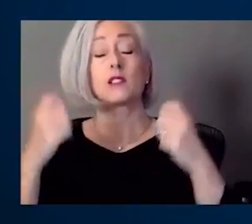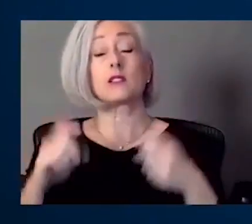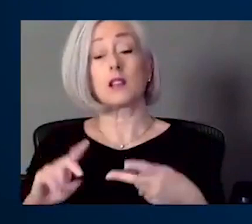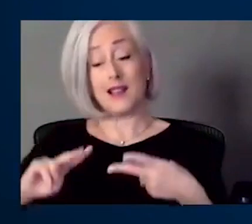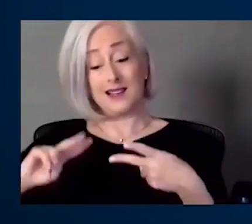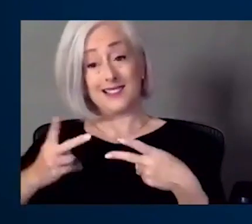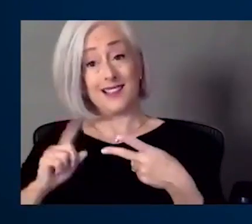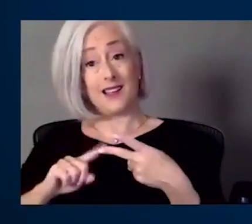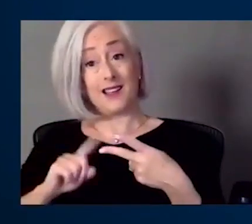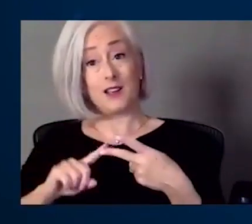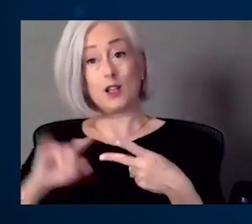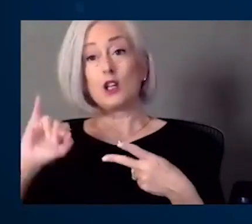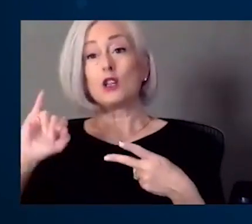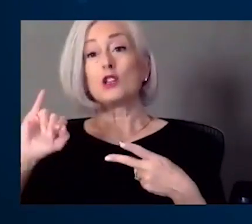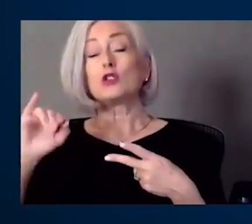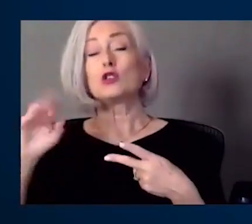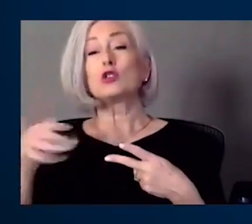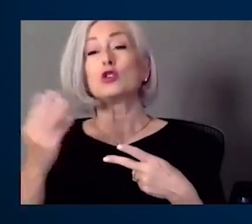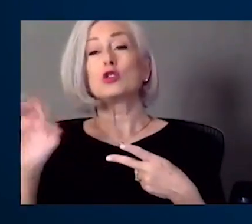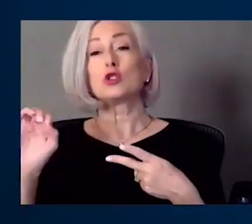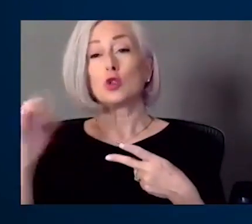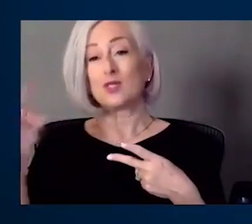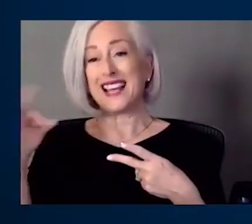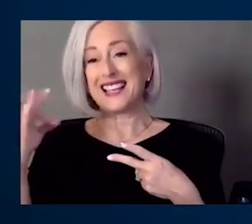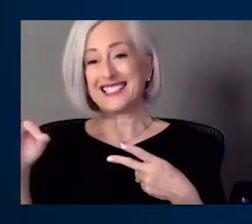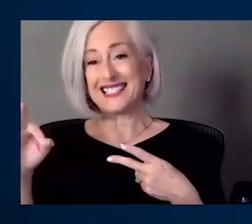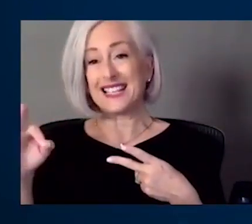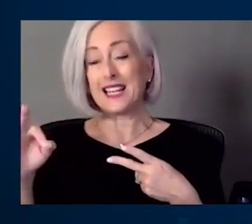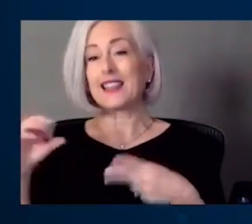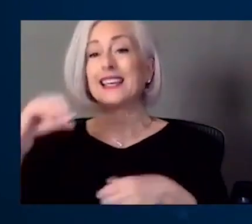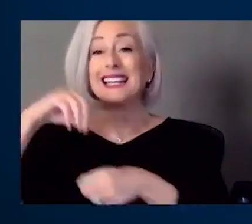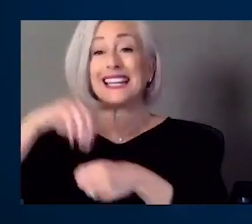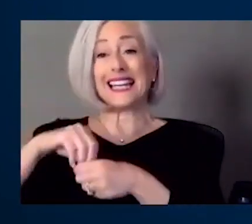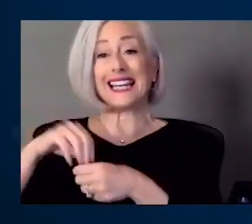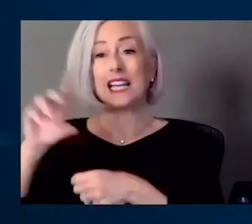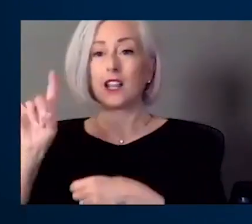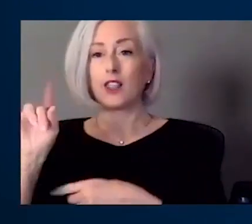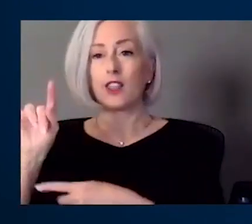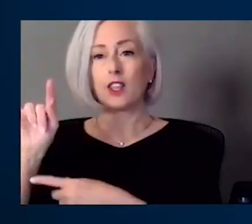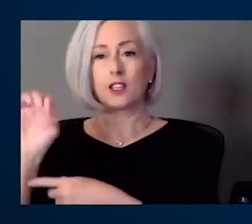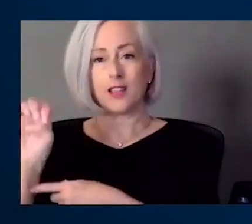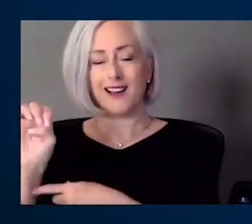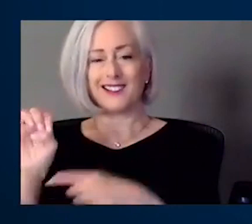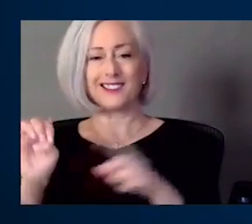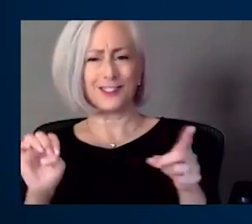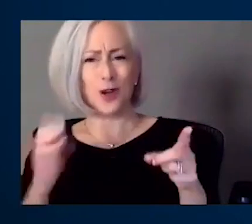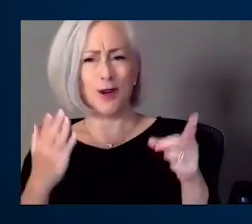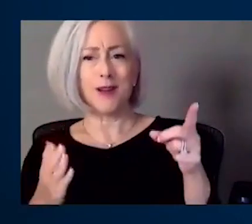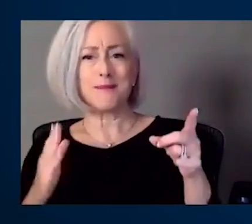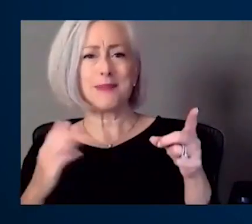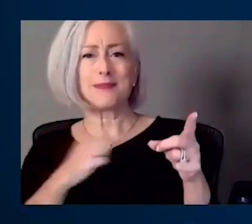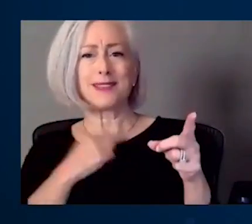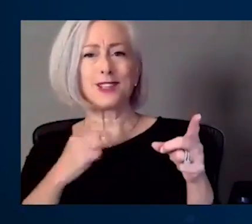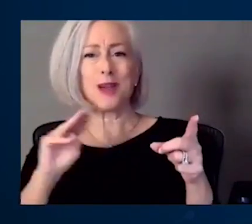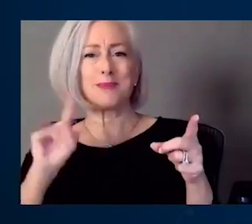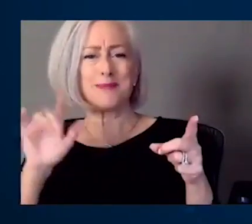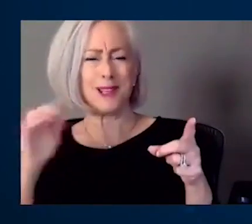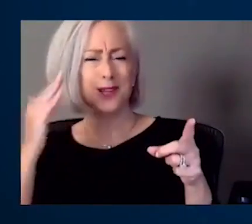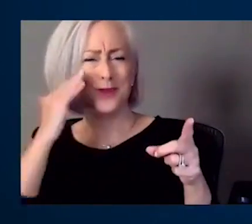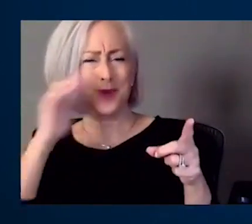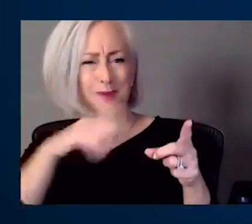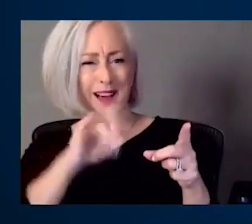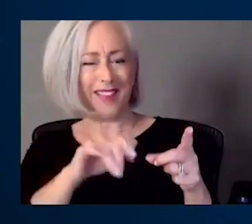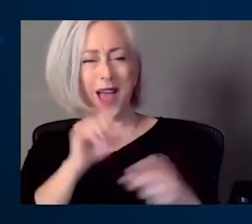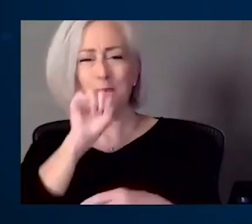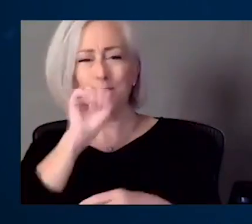heard Chaplain Miller mentioned the dot. So he might know a little bit, a little bit of some, some about KCK. We love it. But yes,